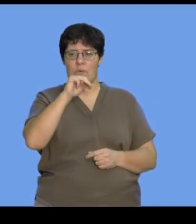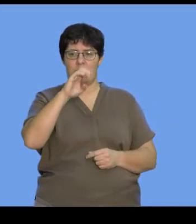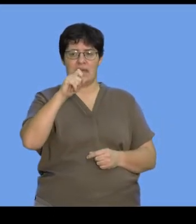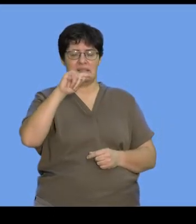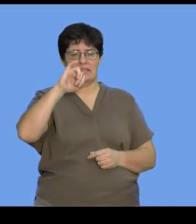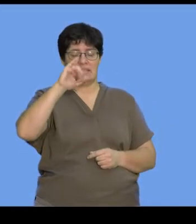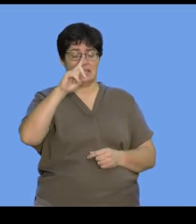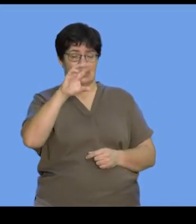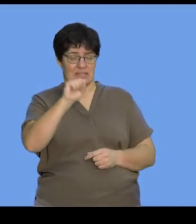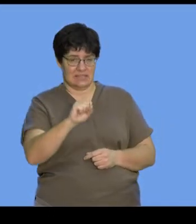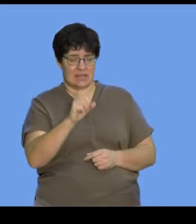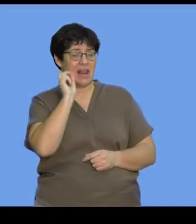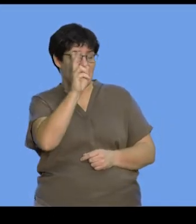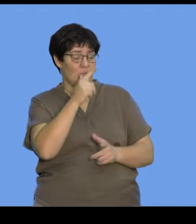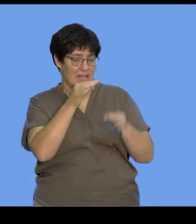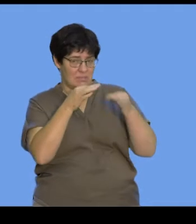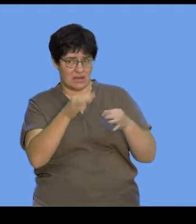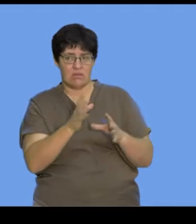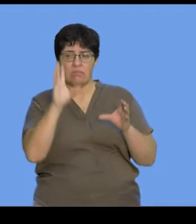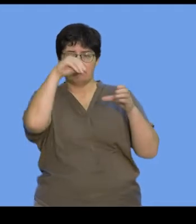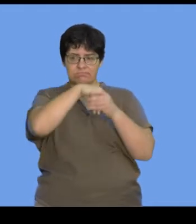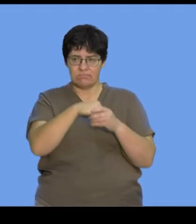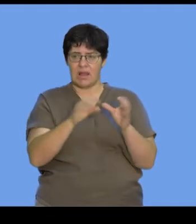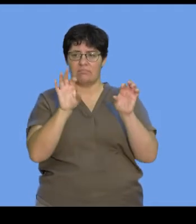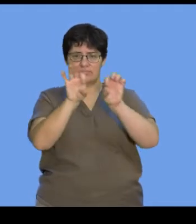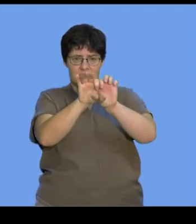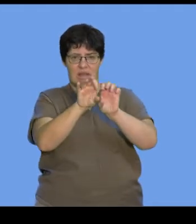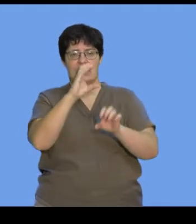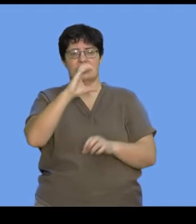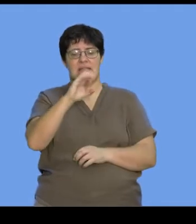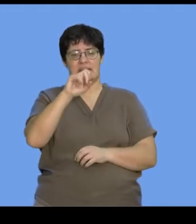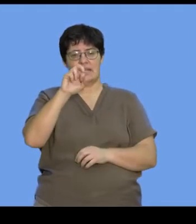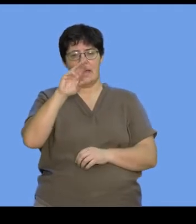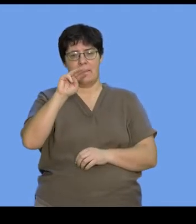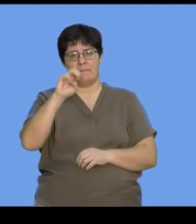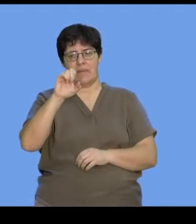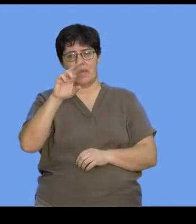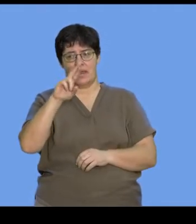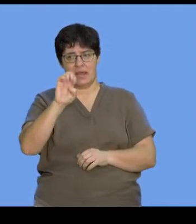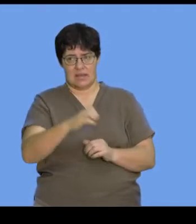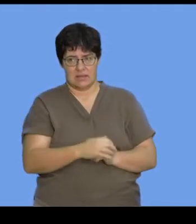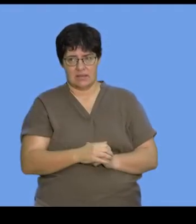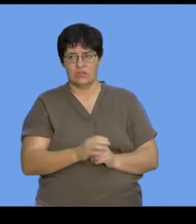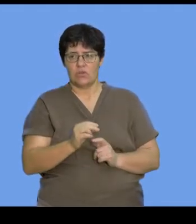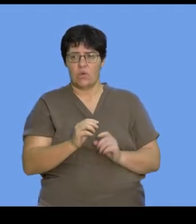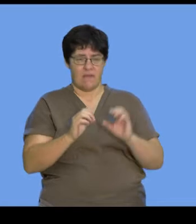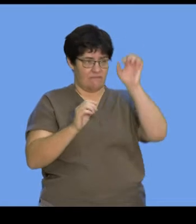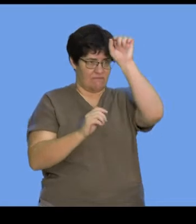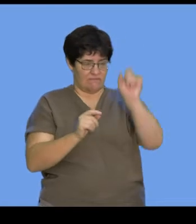joined together in the center by a centromere. So as an illustration, we often draw